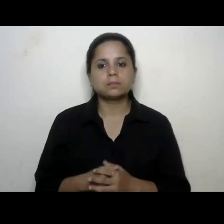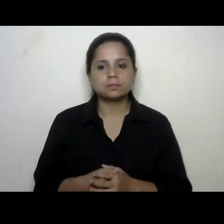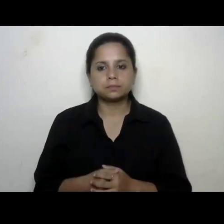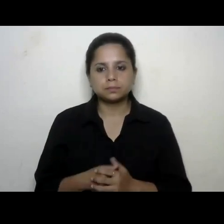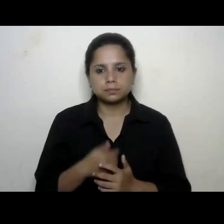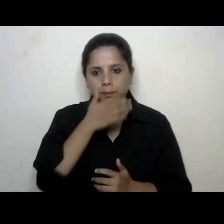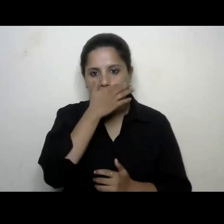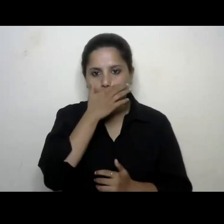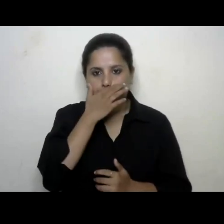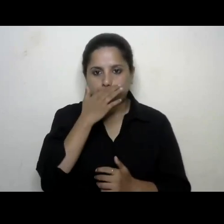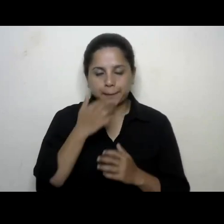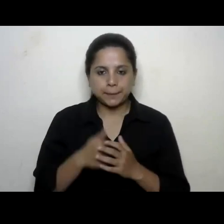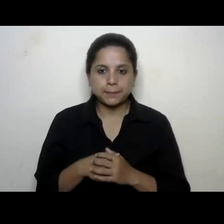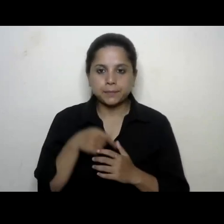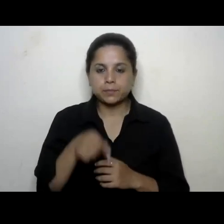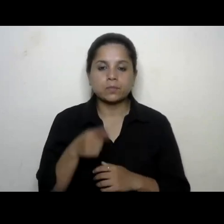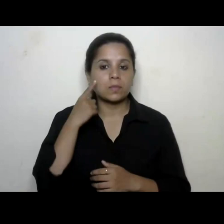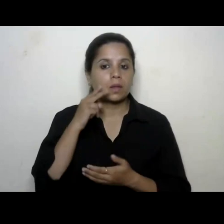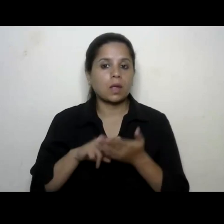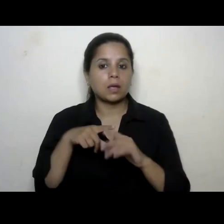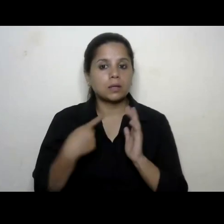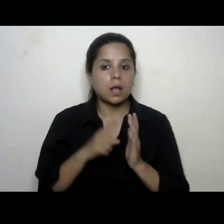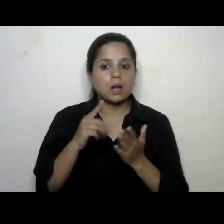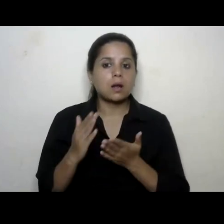so that is inter-library loan facilities